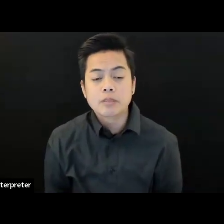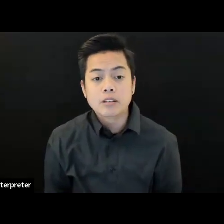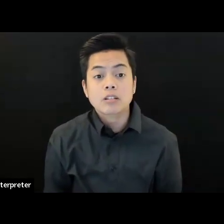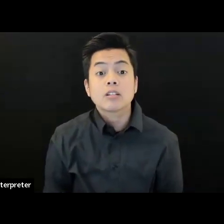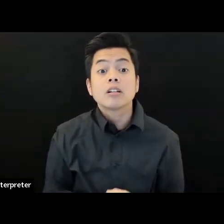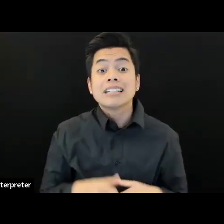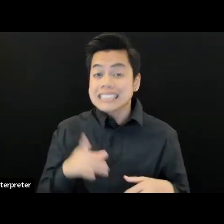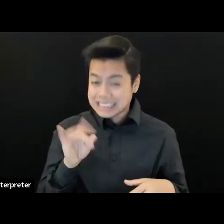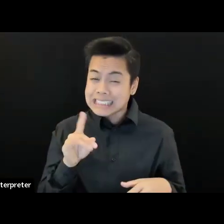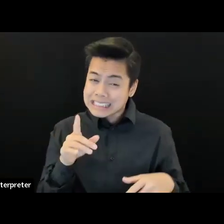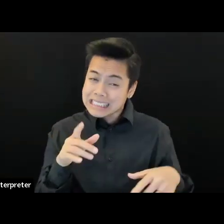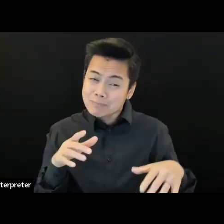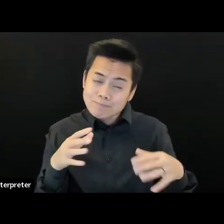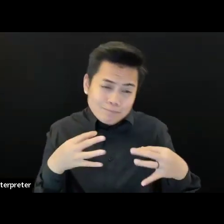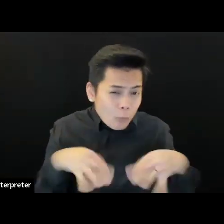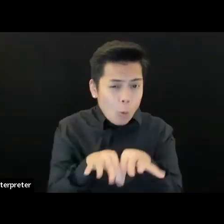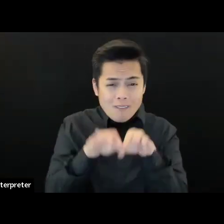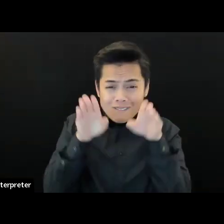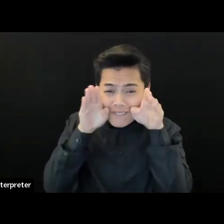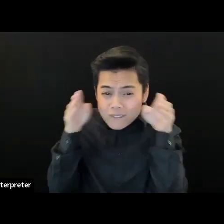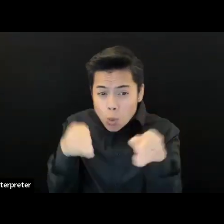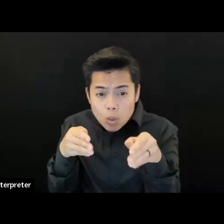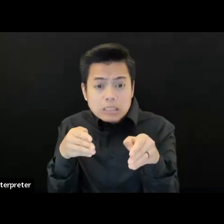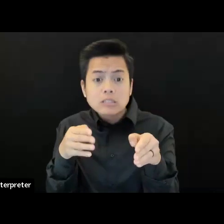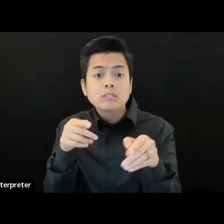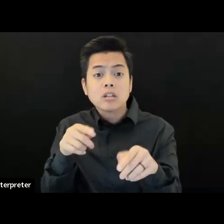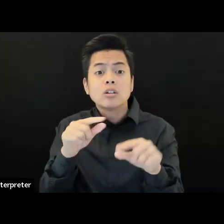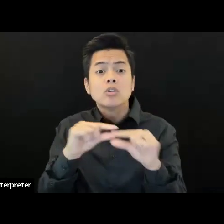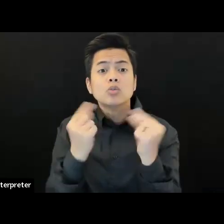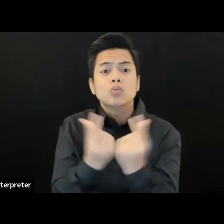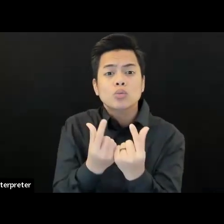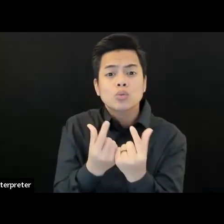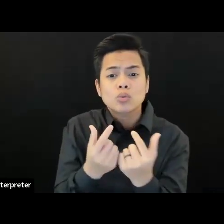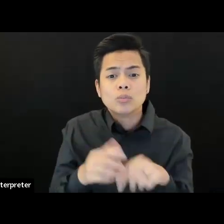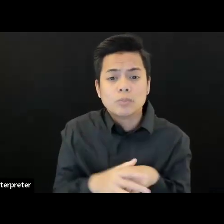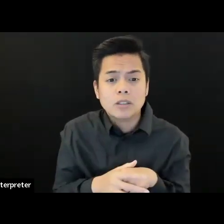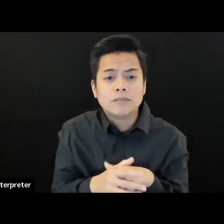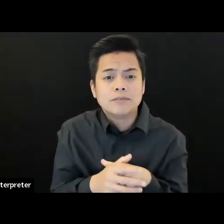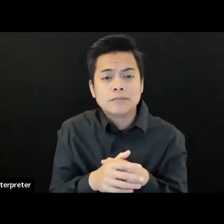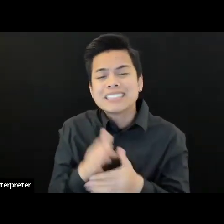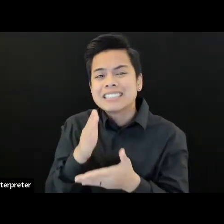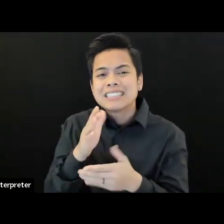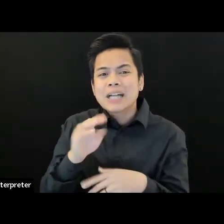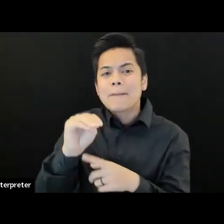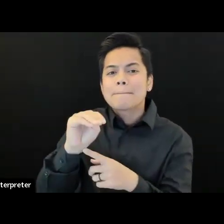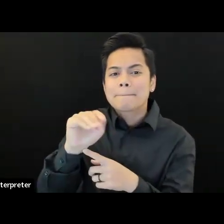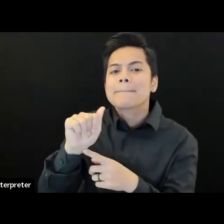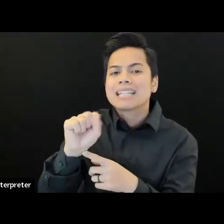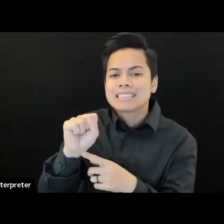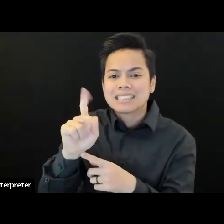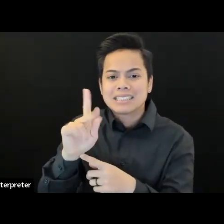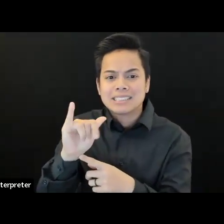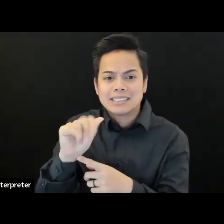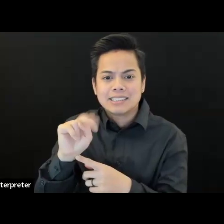physically isolating or immunocompromised and are really hoping to see us have a rigorous masking